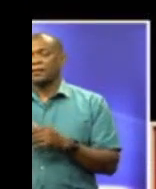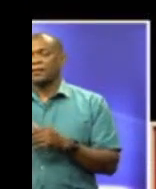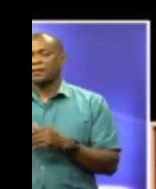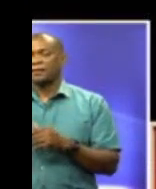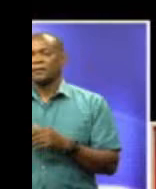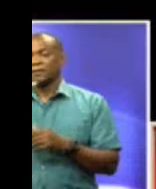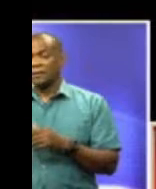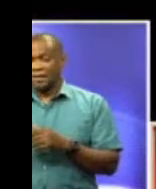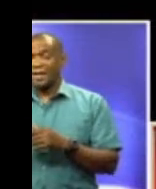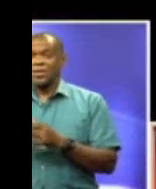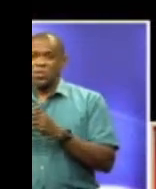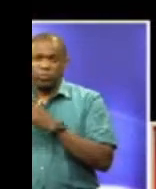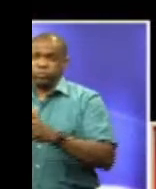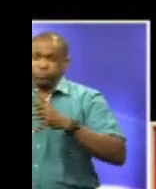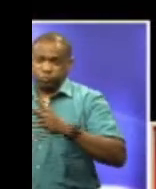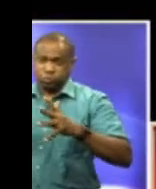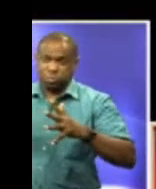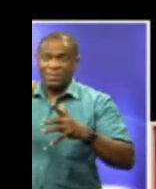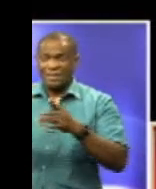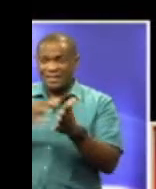passes with minimal damage.